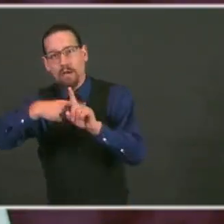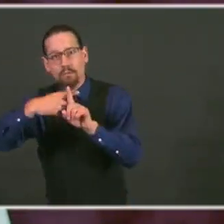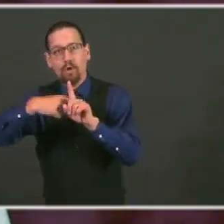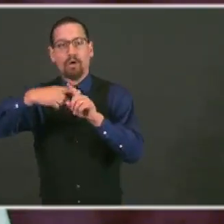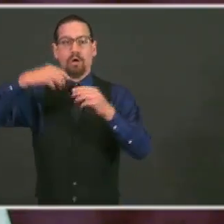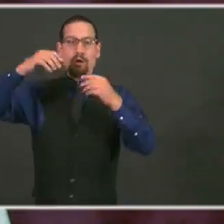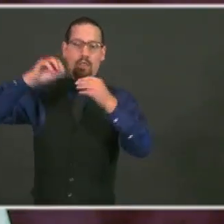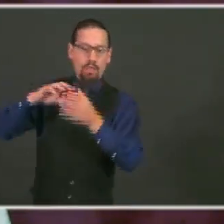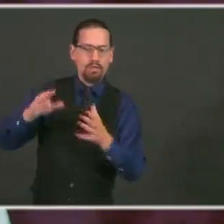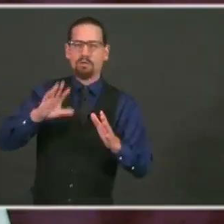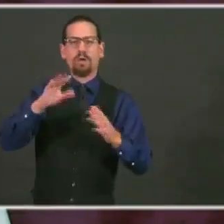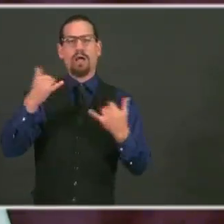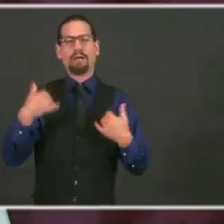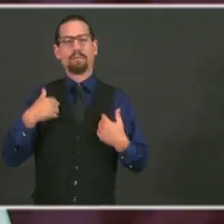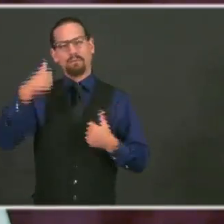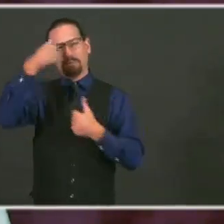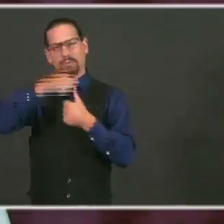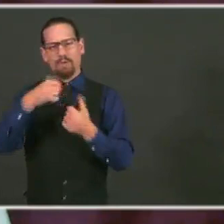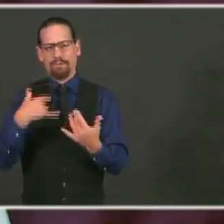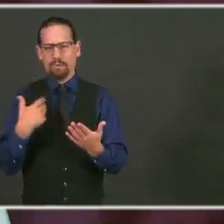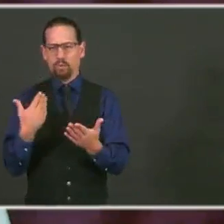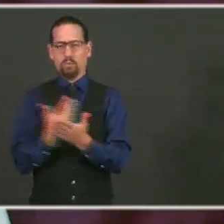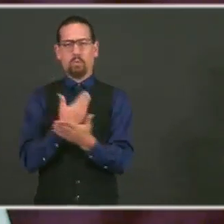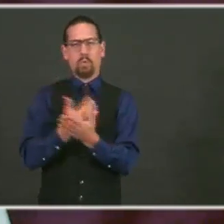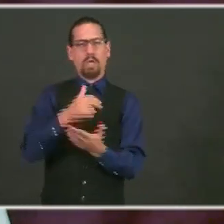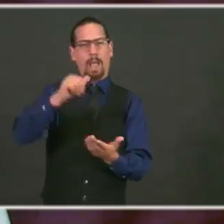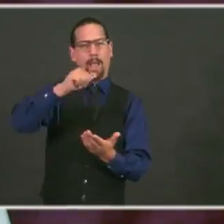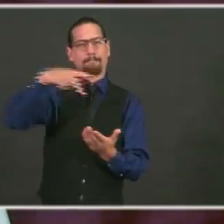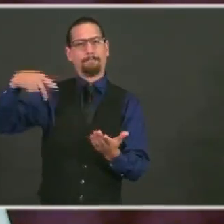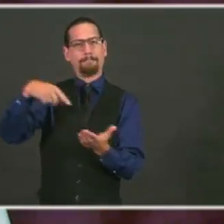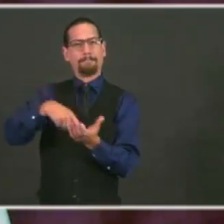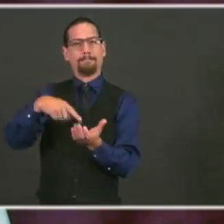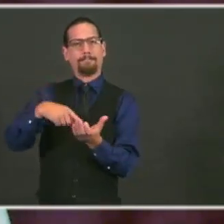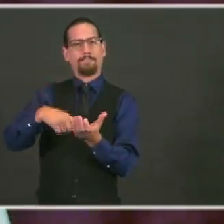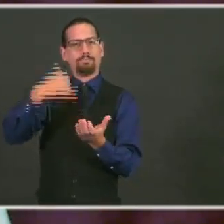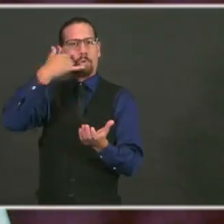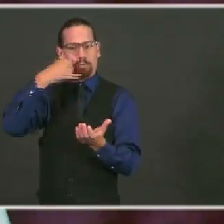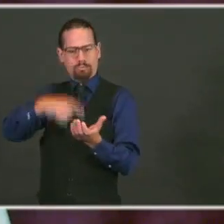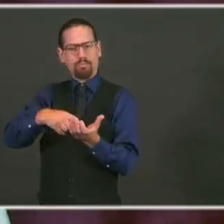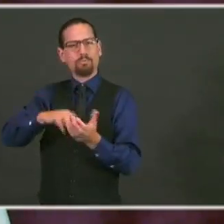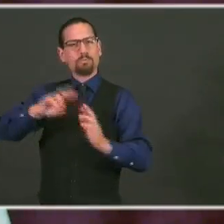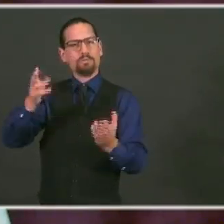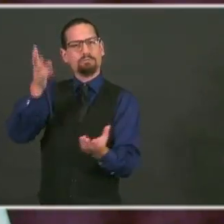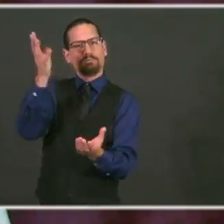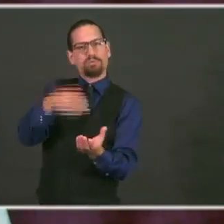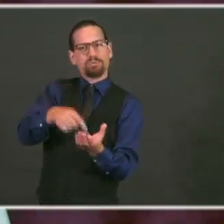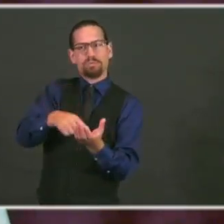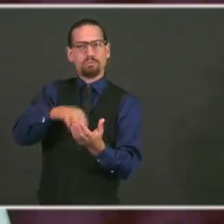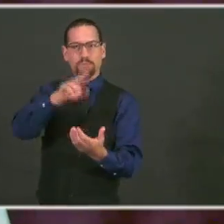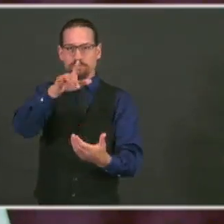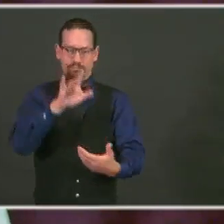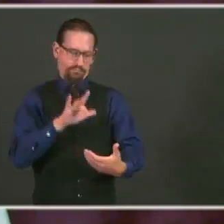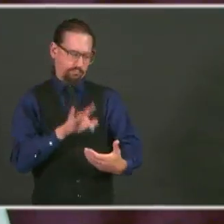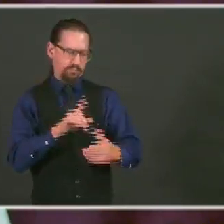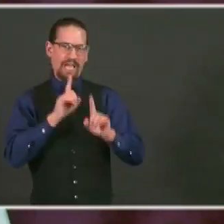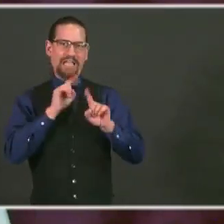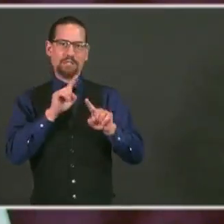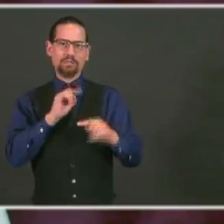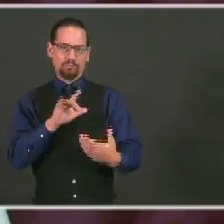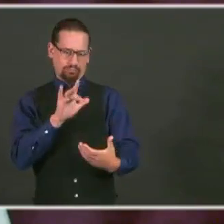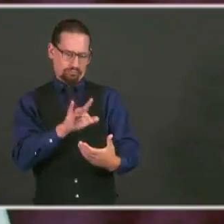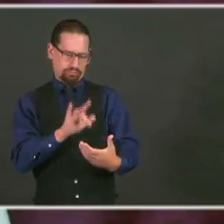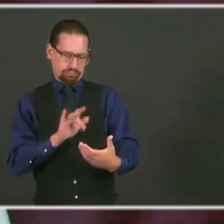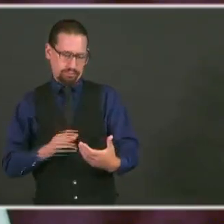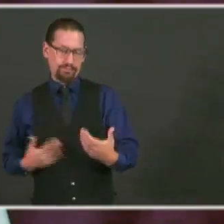the day, wherever you go, to show you're symptom-free. So I would encourage businesses, if you're not doing